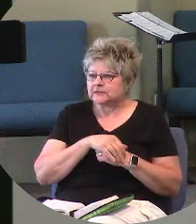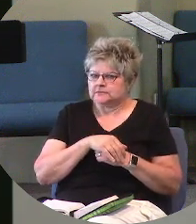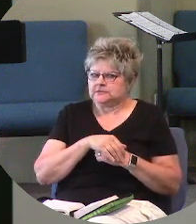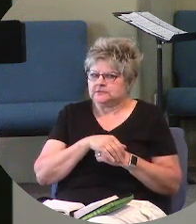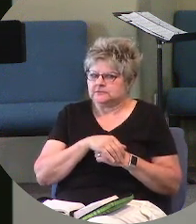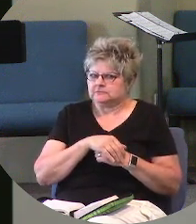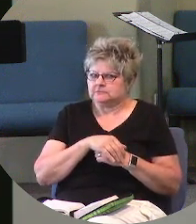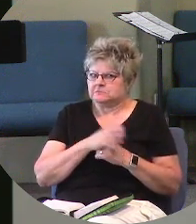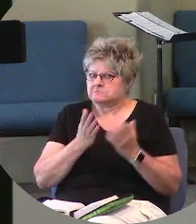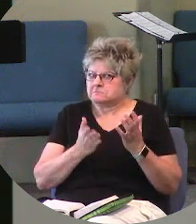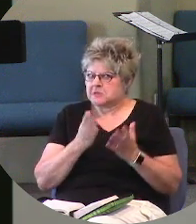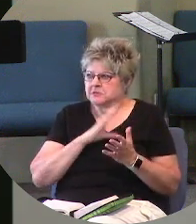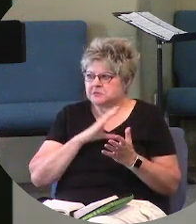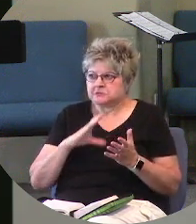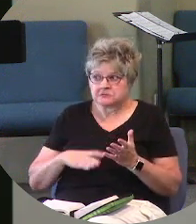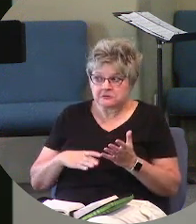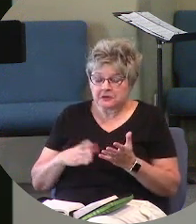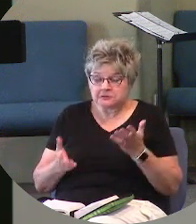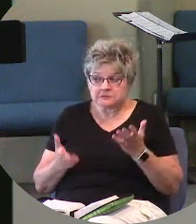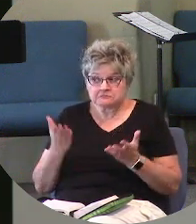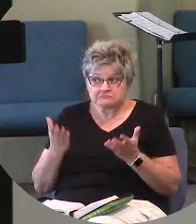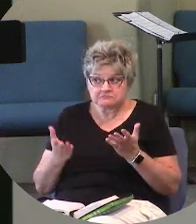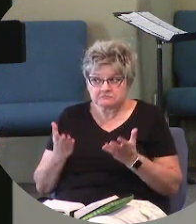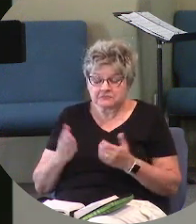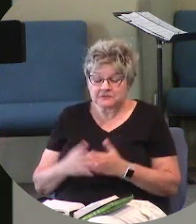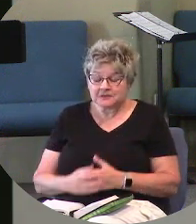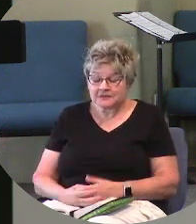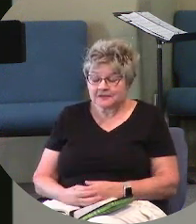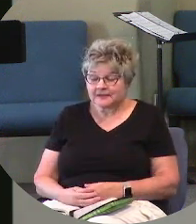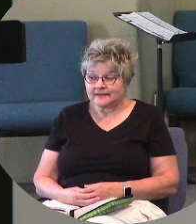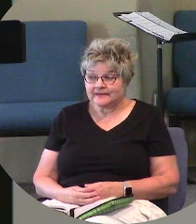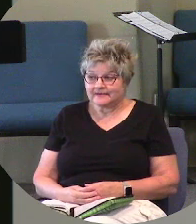isn't this the Messiah or this isn't the Messiah, is it?